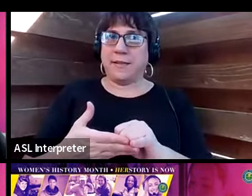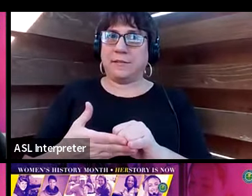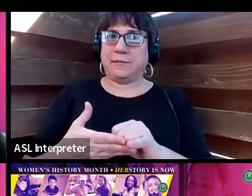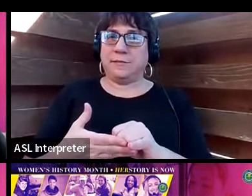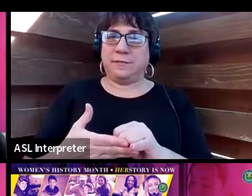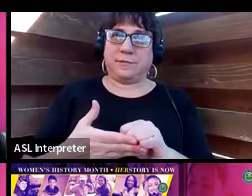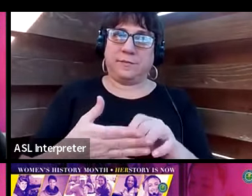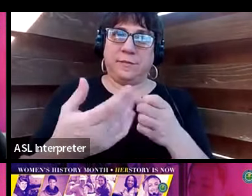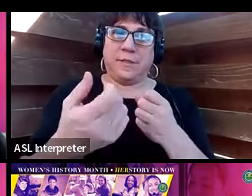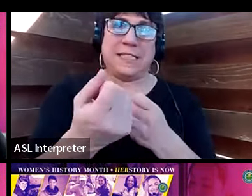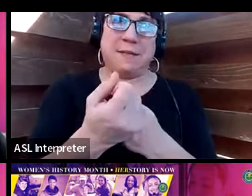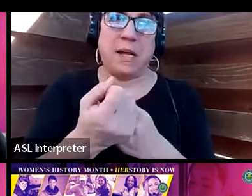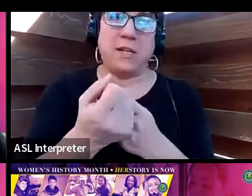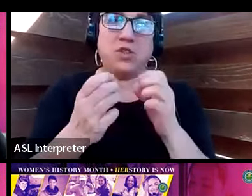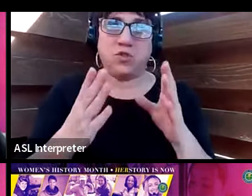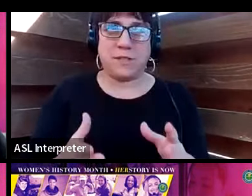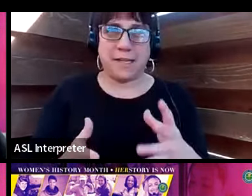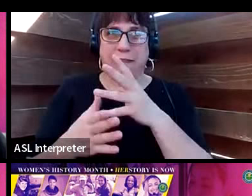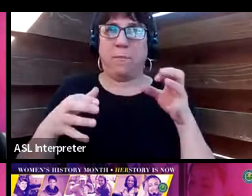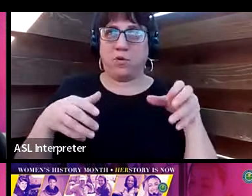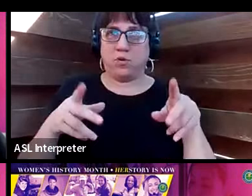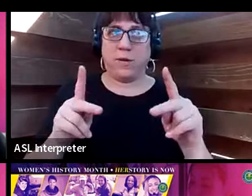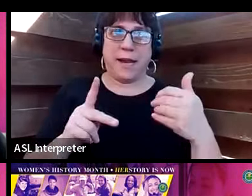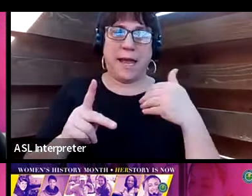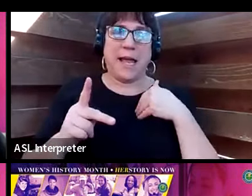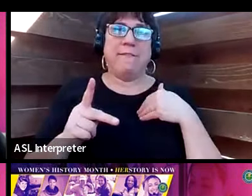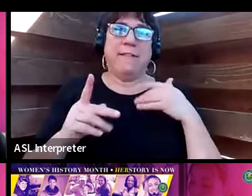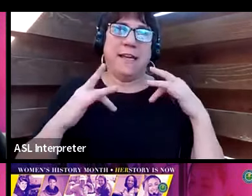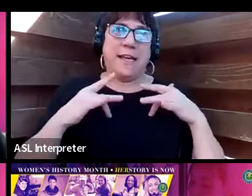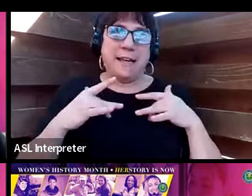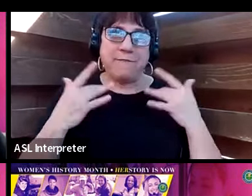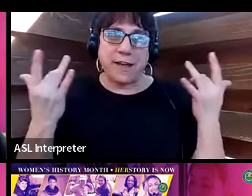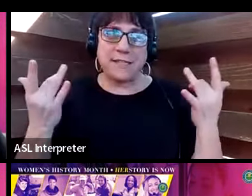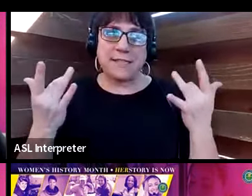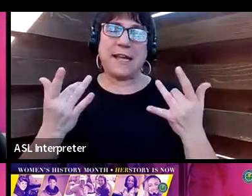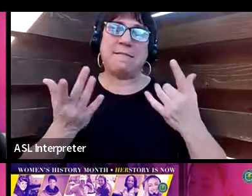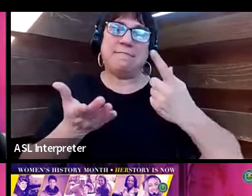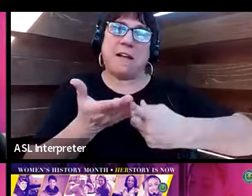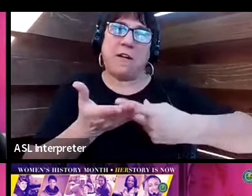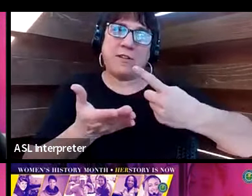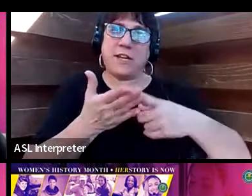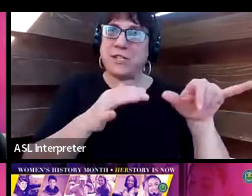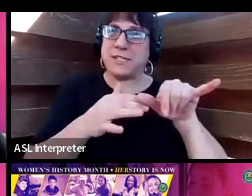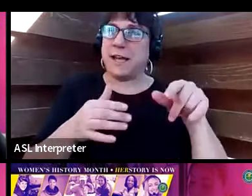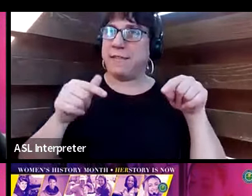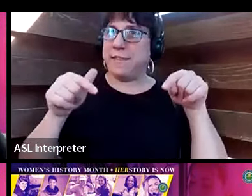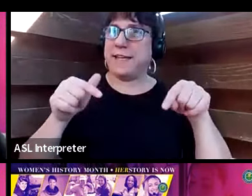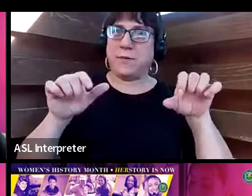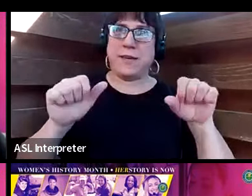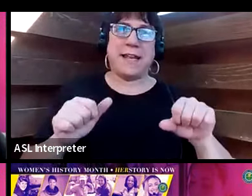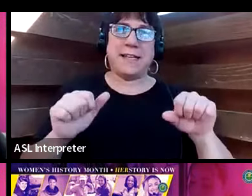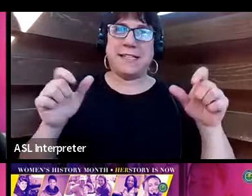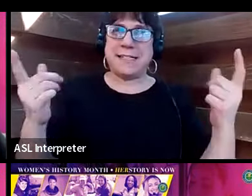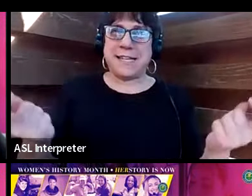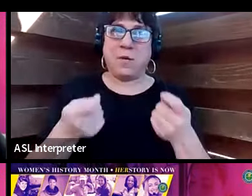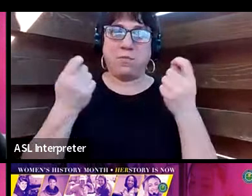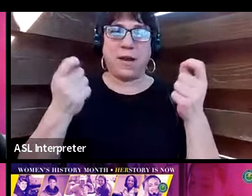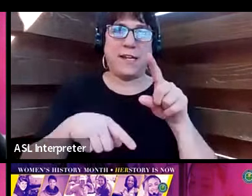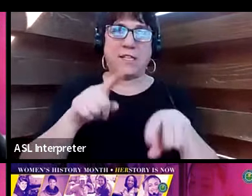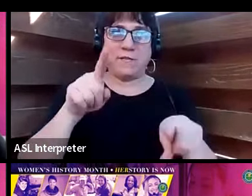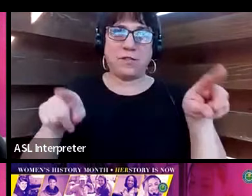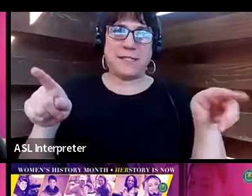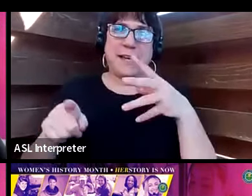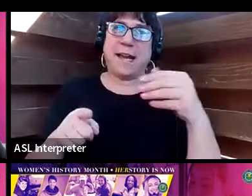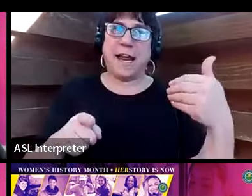the sponsoring and the opportunity to have events and conversations like this where we're able to celebrate our diversity and